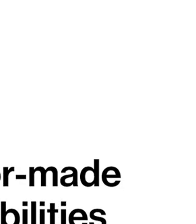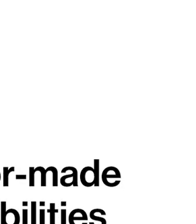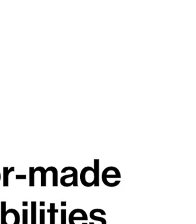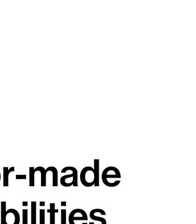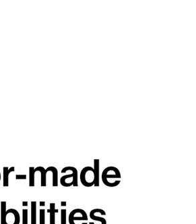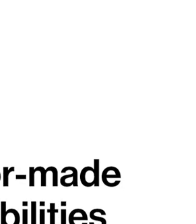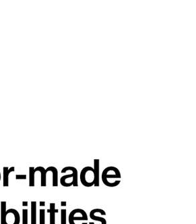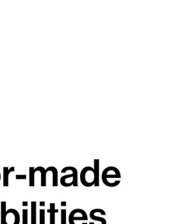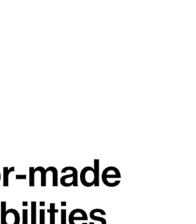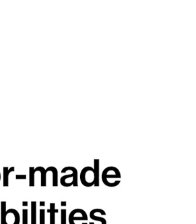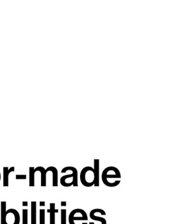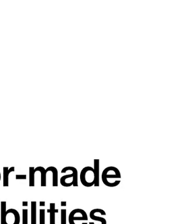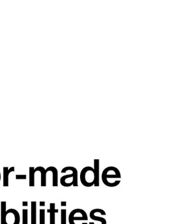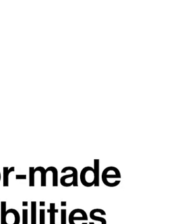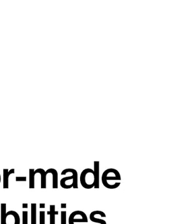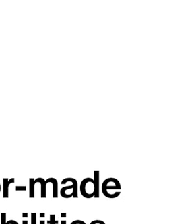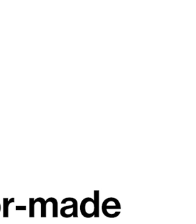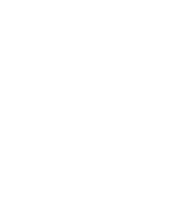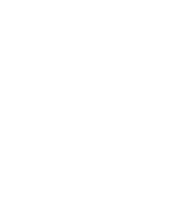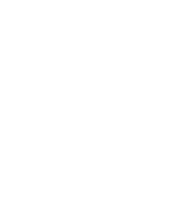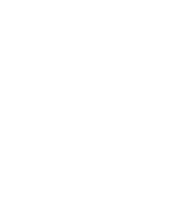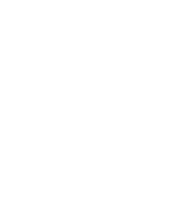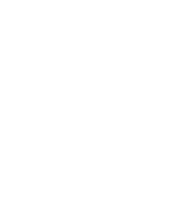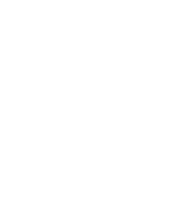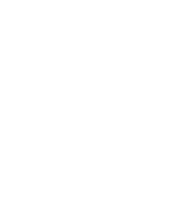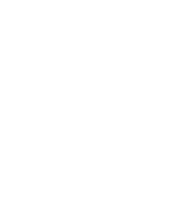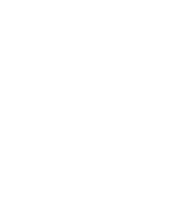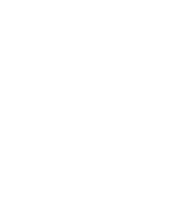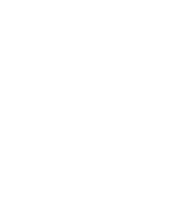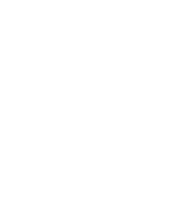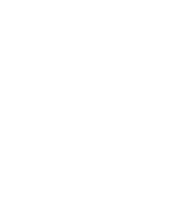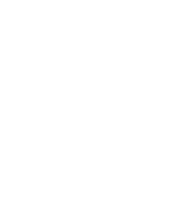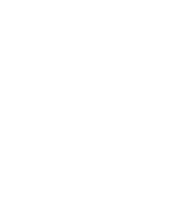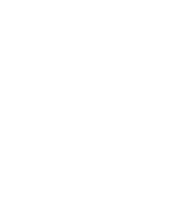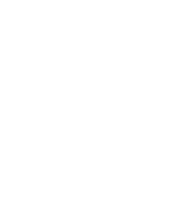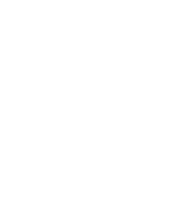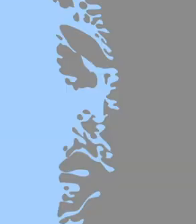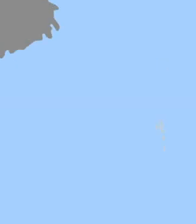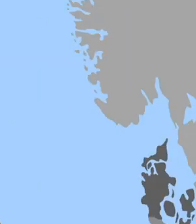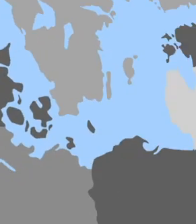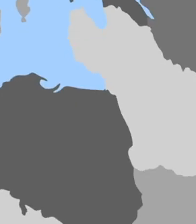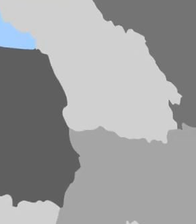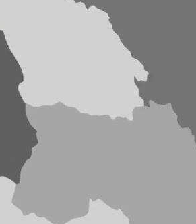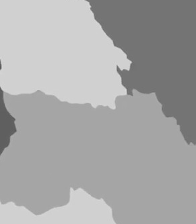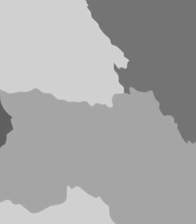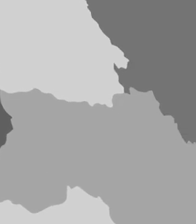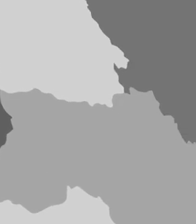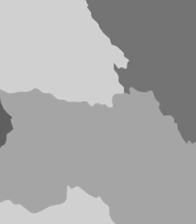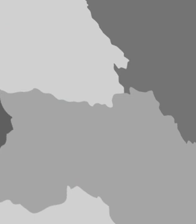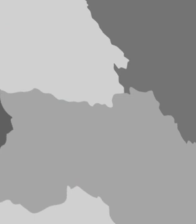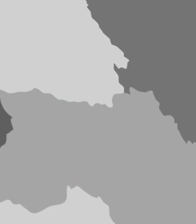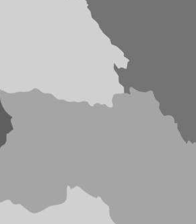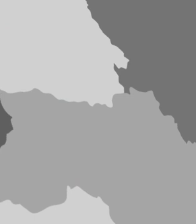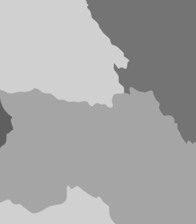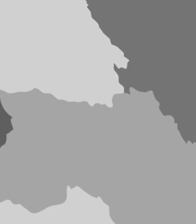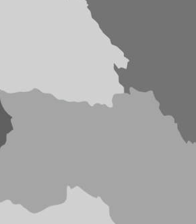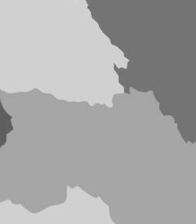MyHumanKit. HumanLab. Open space to invent and make tailor. Make technical